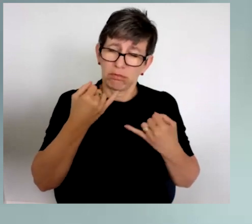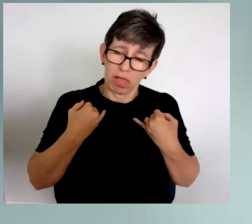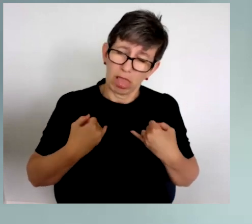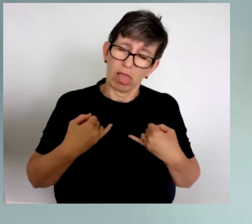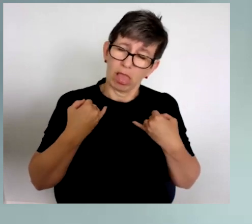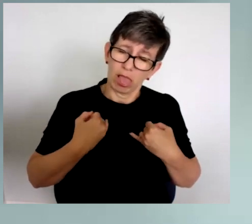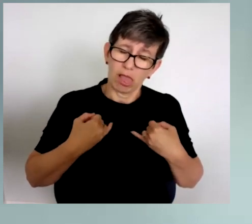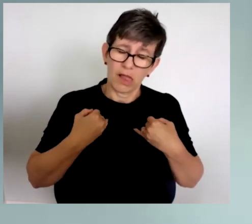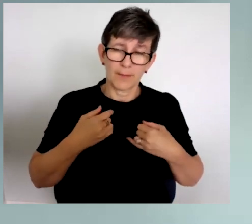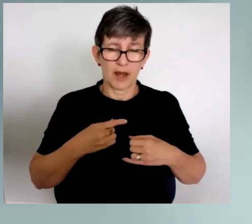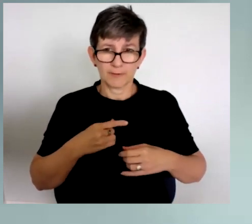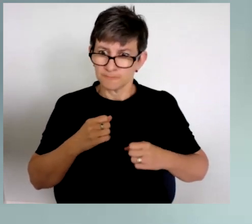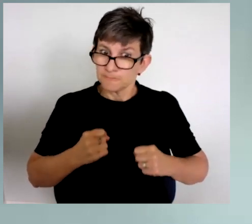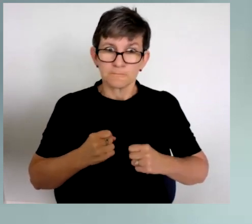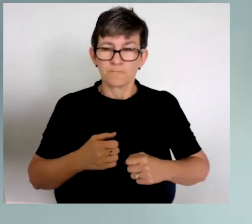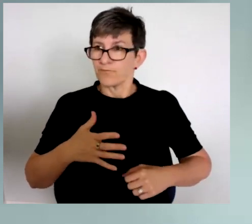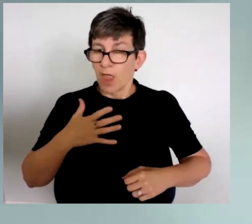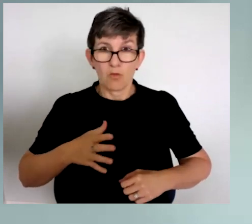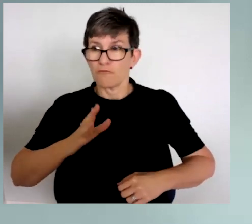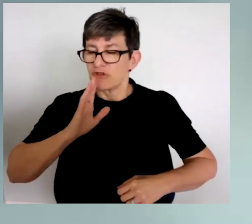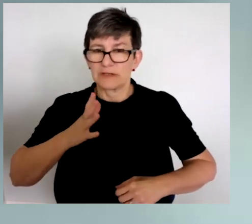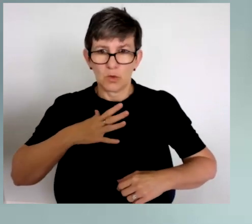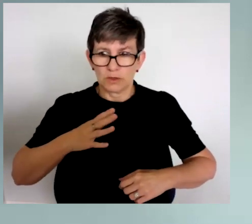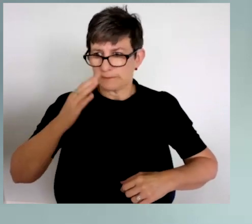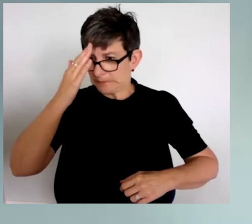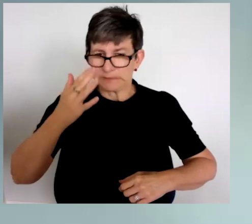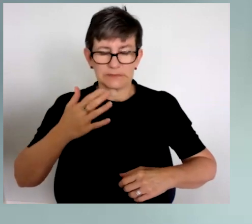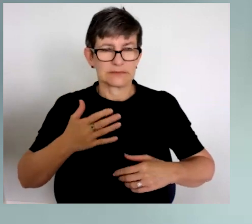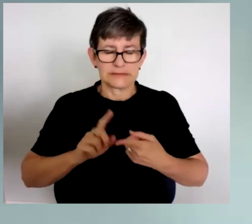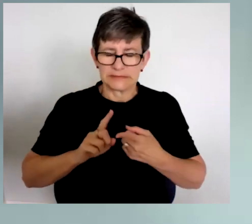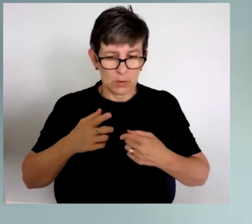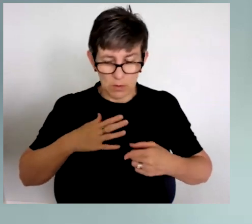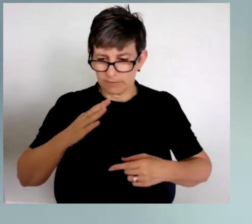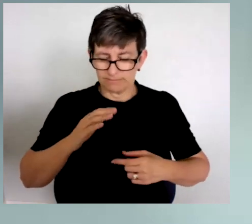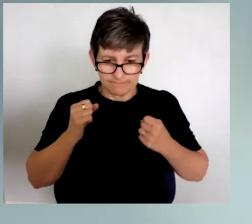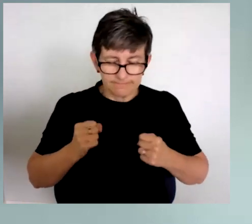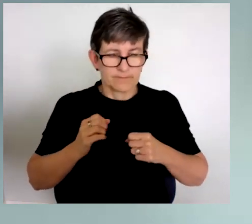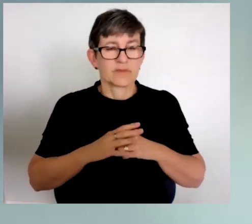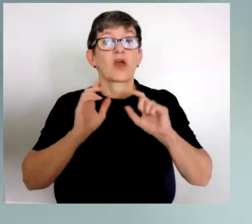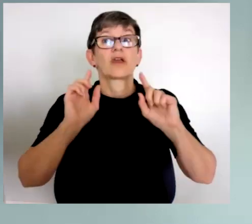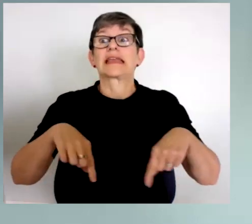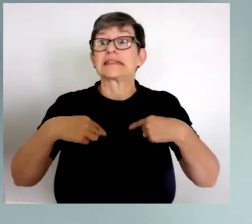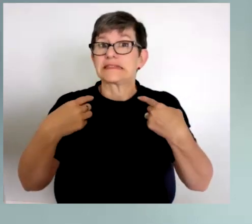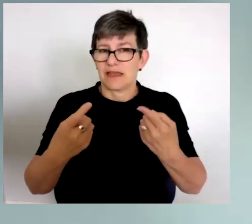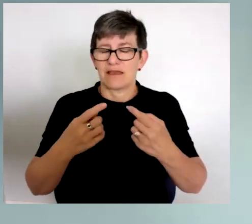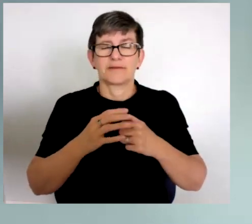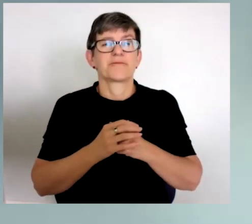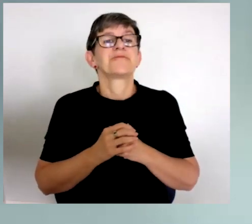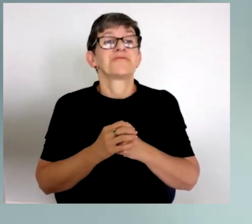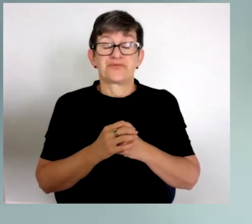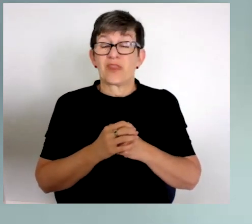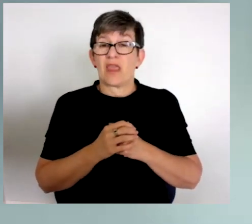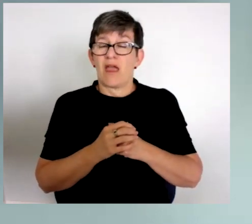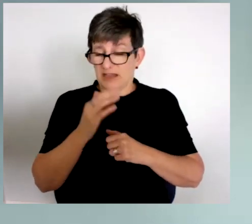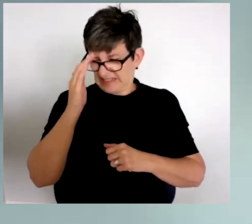But I was absolutely determined that I was going to do this presentation. And so the next day I